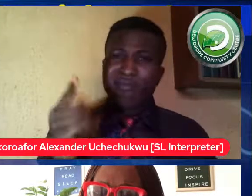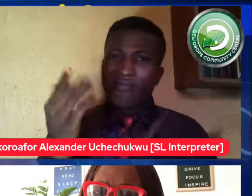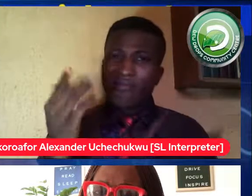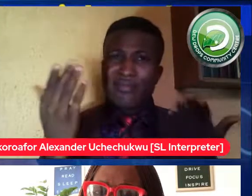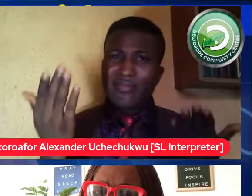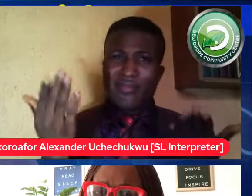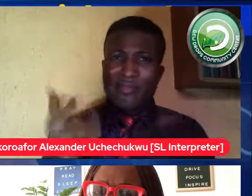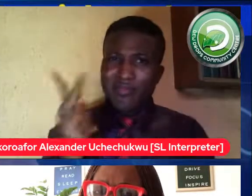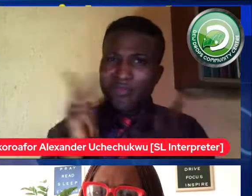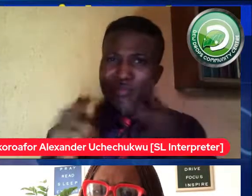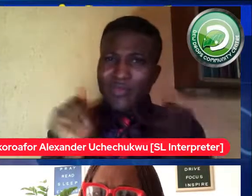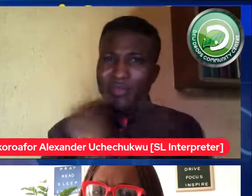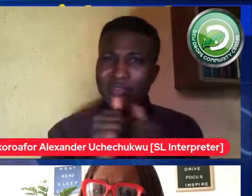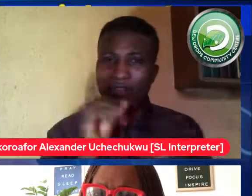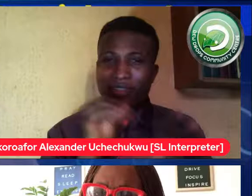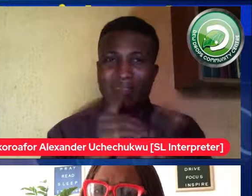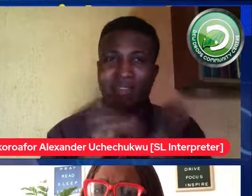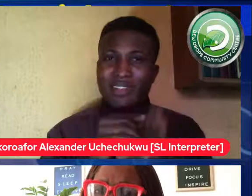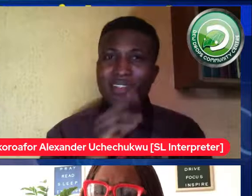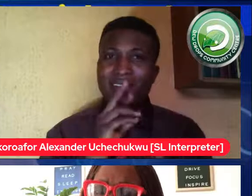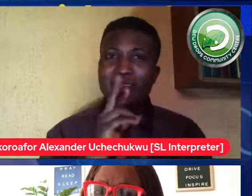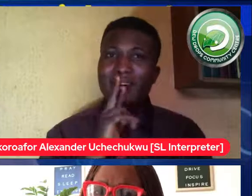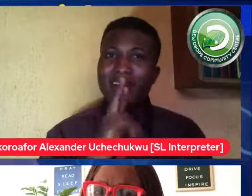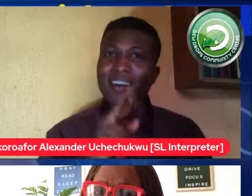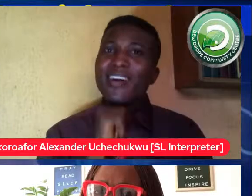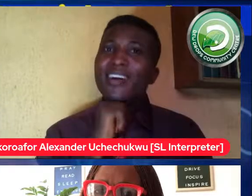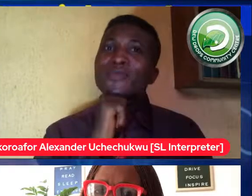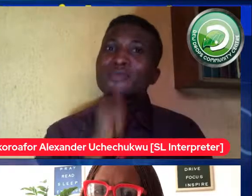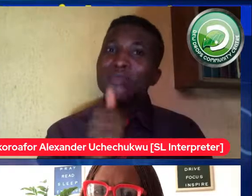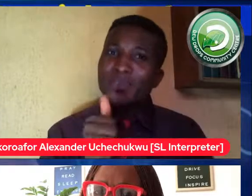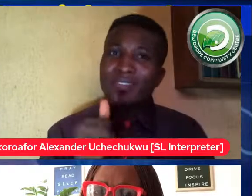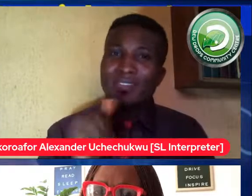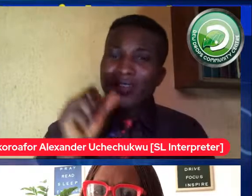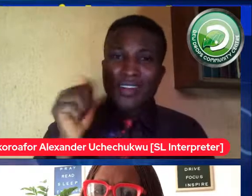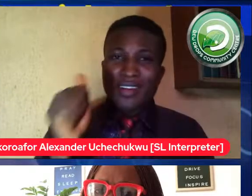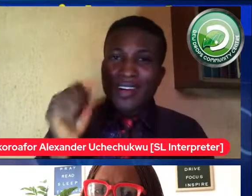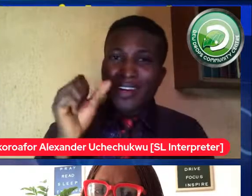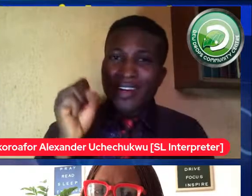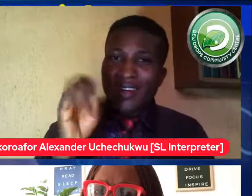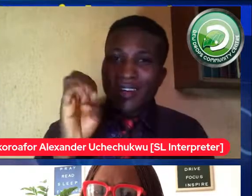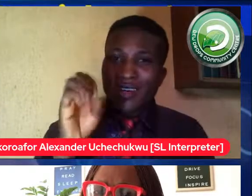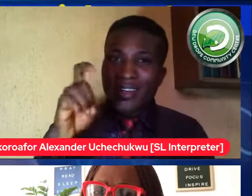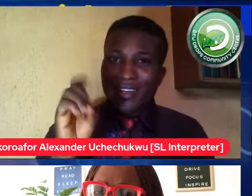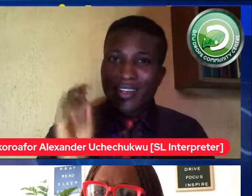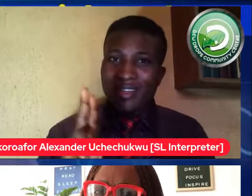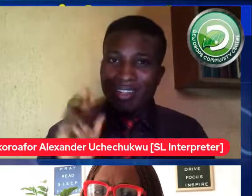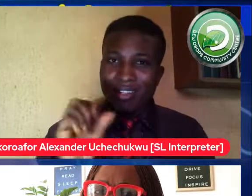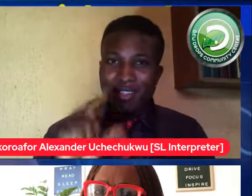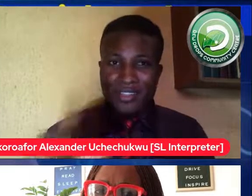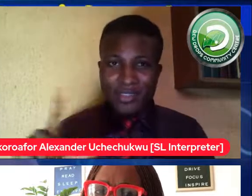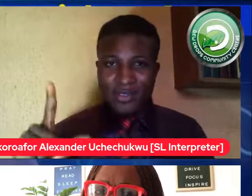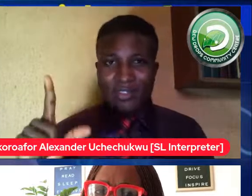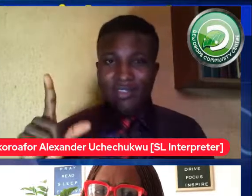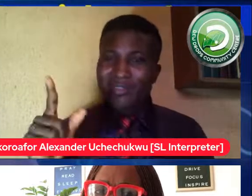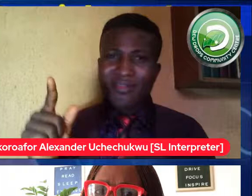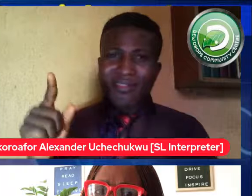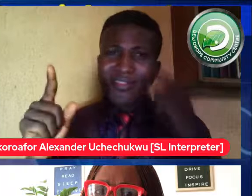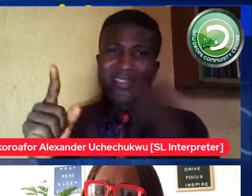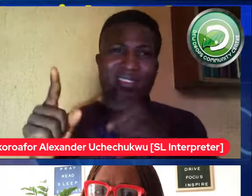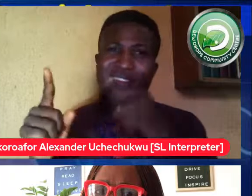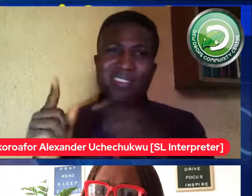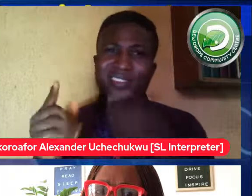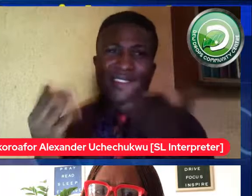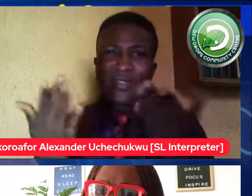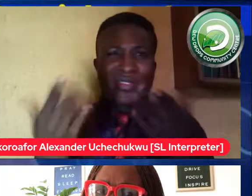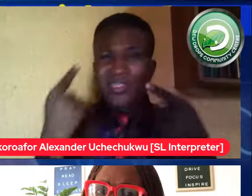not asexual so nobody asks the person with a disability whether they are sexual affiliates as a person to them this is just this is just people's thinking so